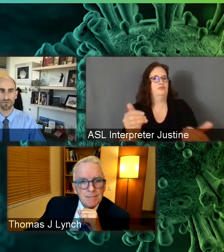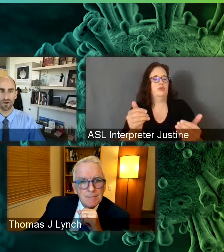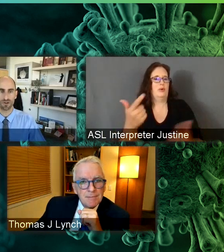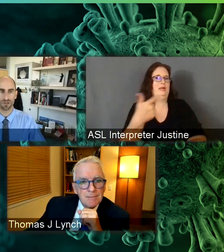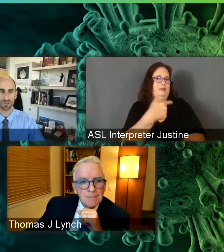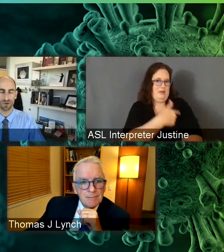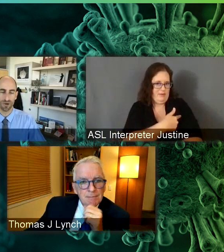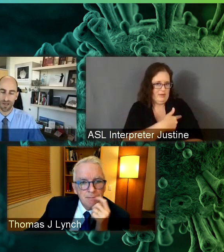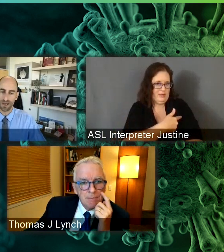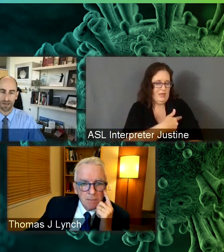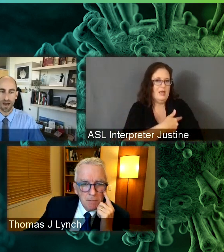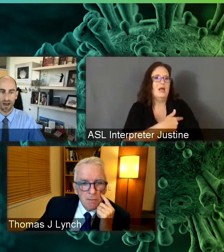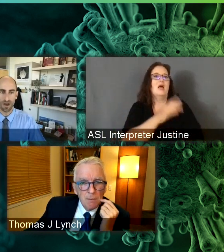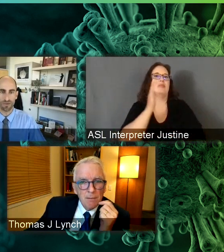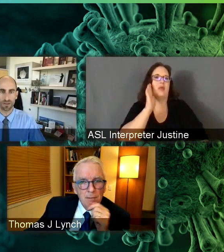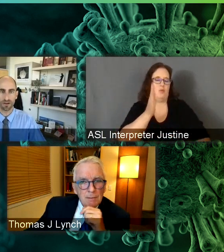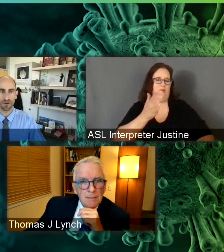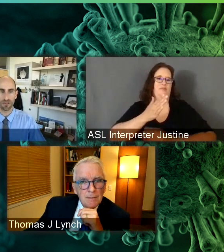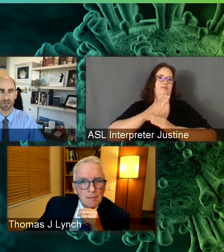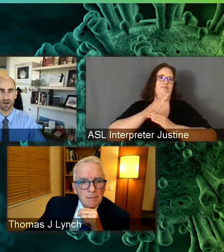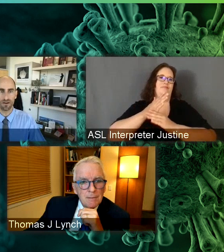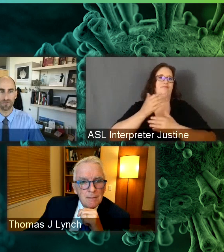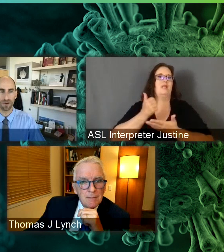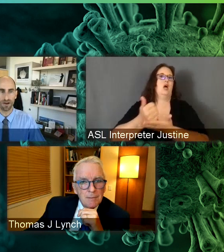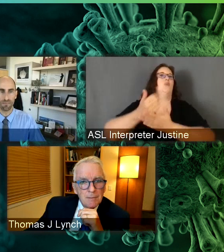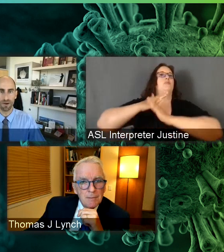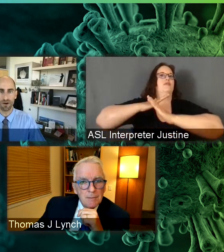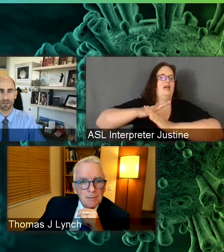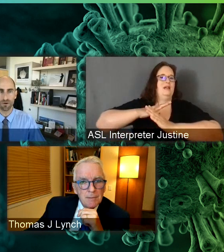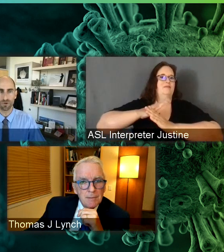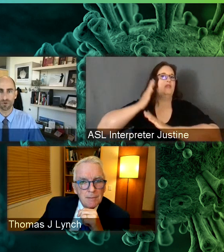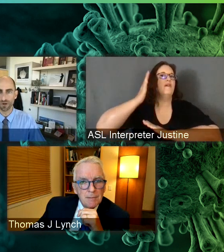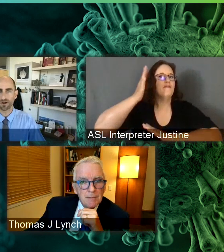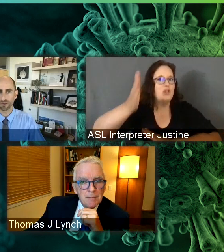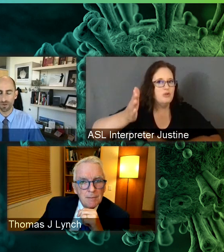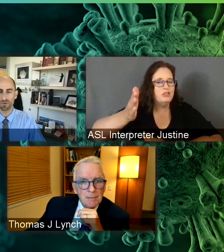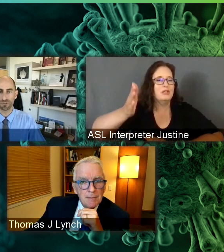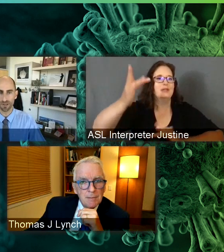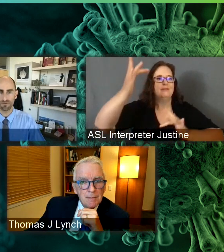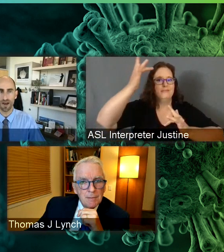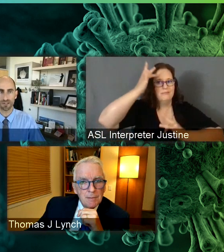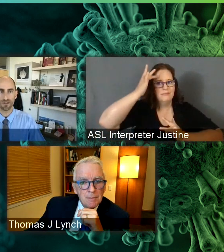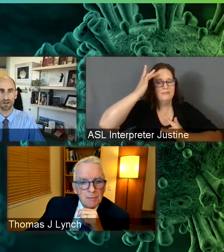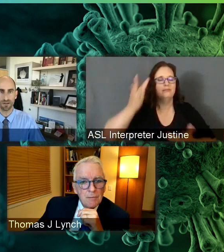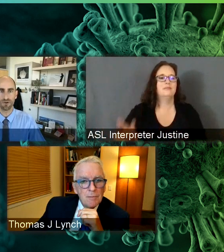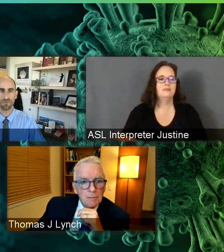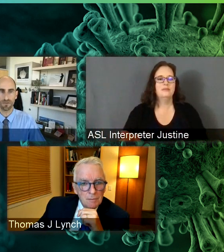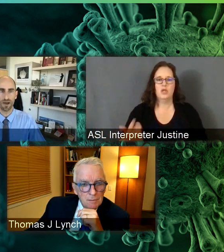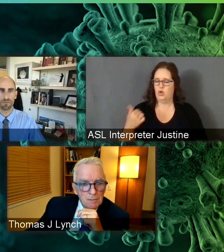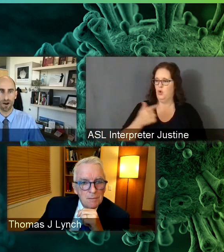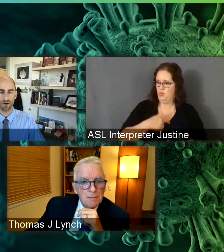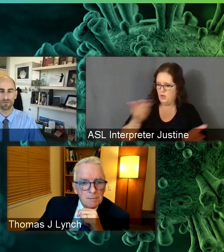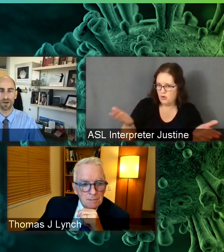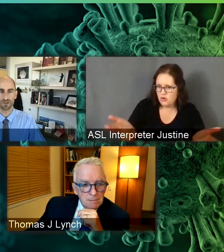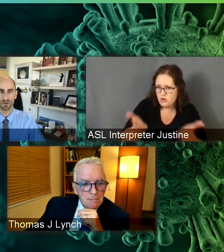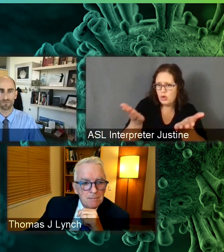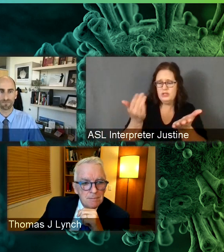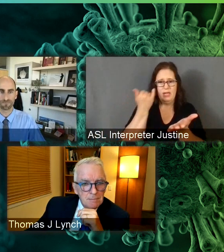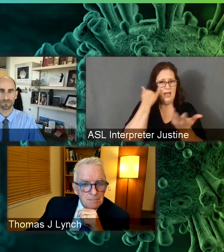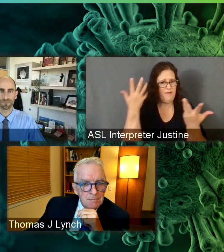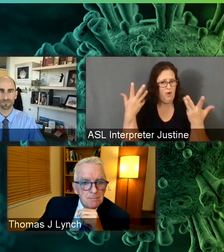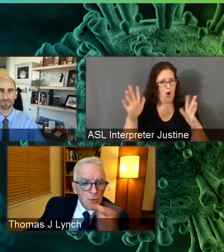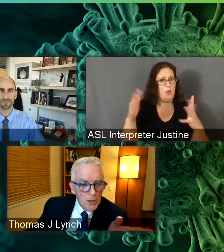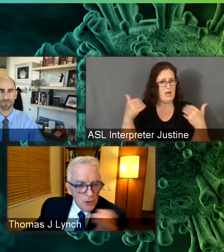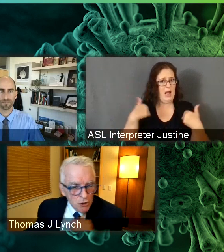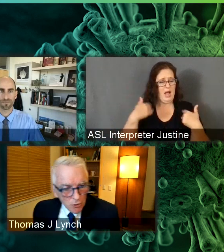getting future infections. So yeah, I think there is a lot of merit there and we do encourage people to get vaccinated even if they've had prior infection.